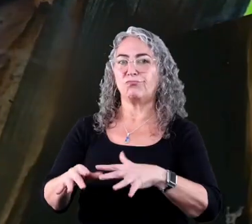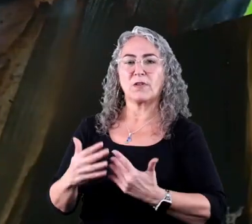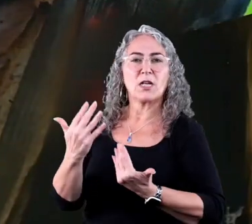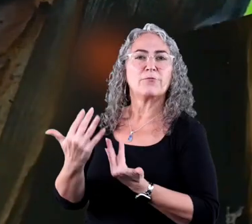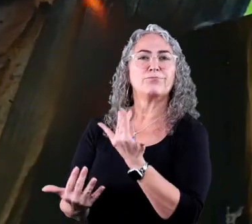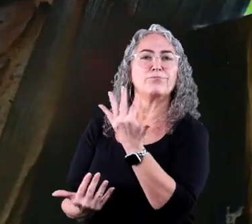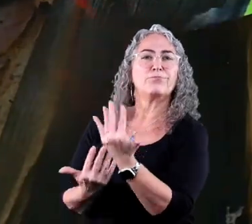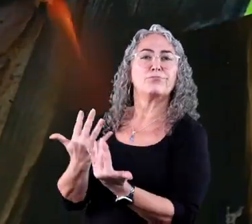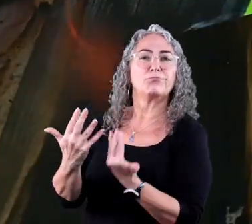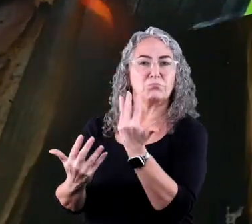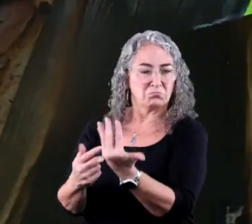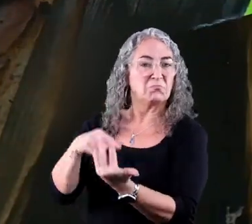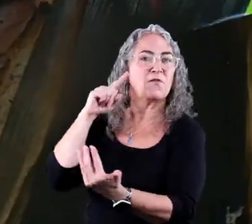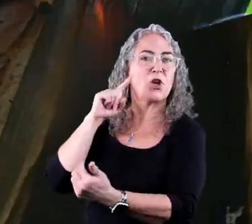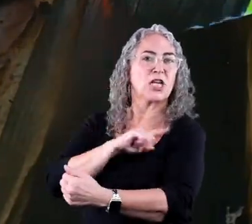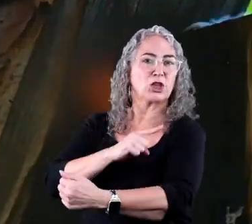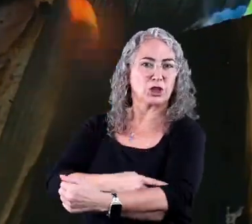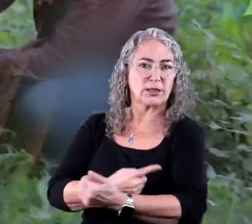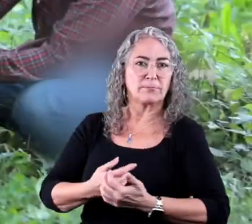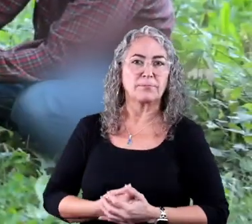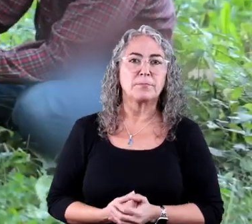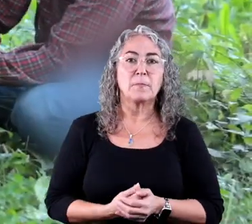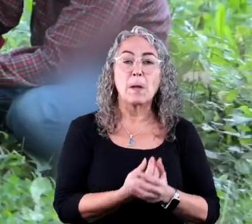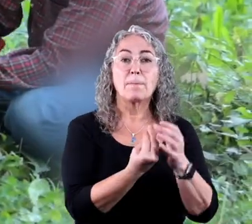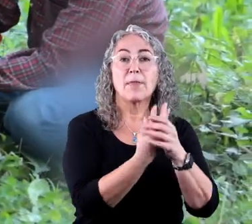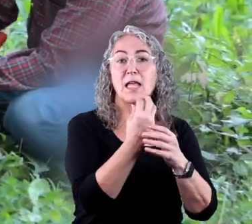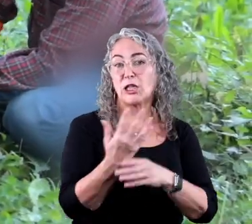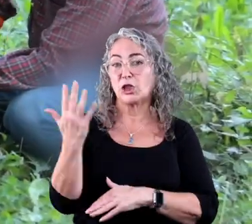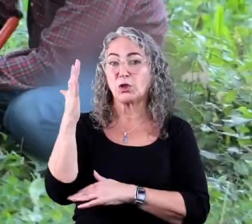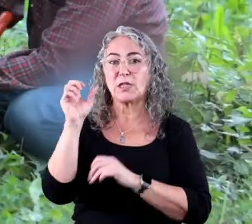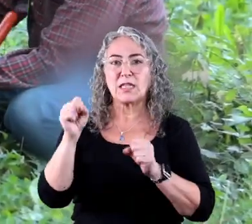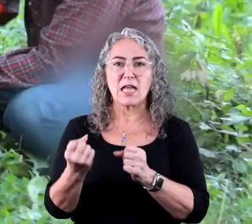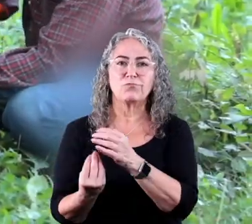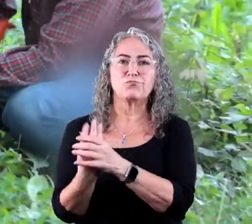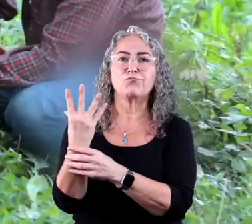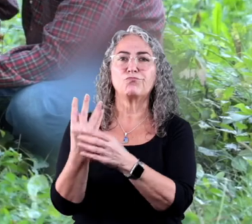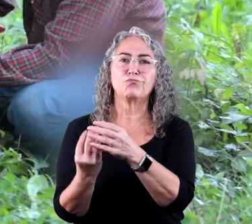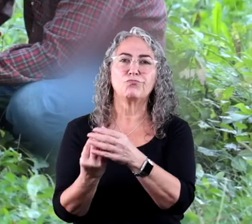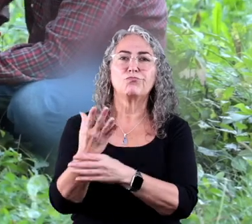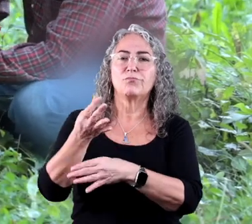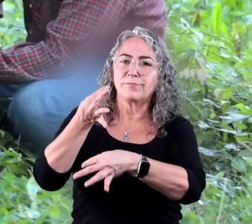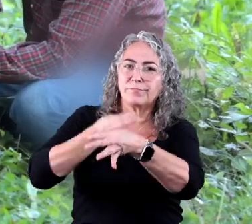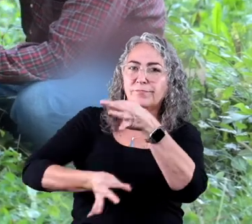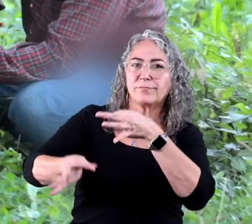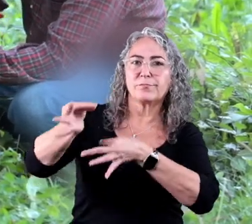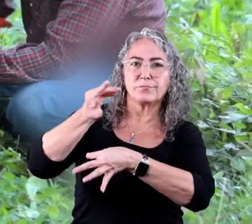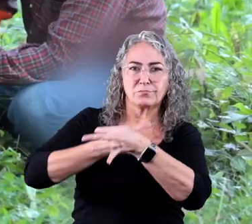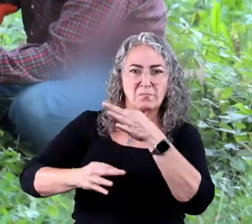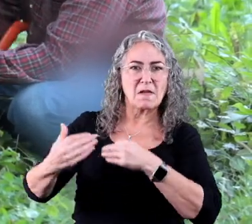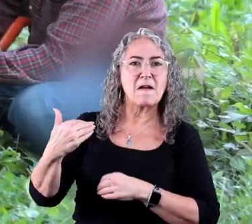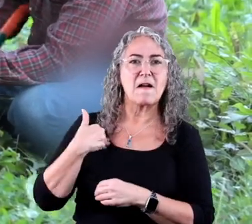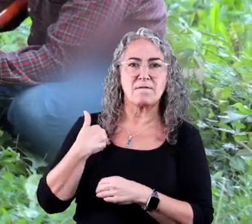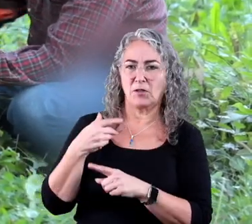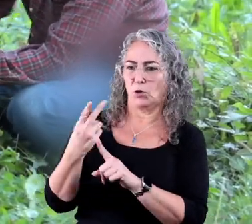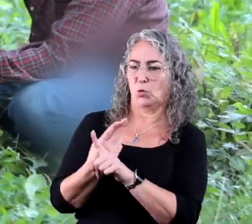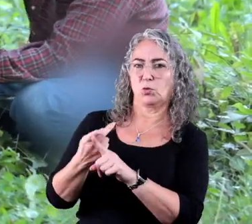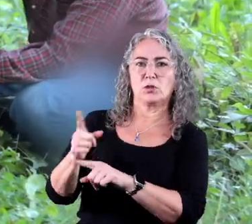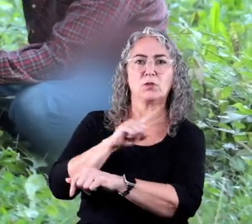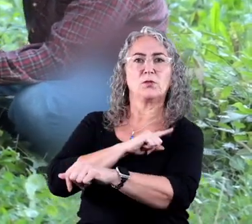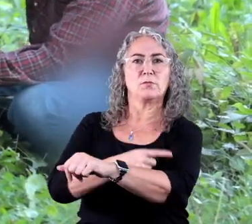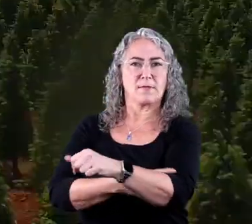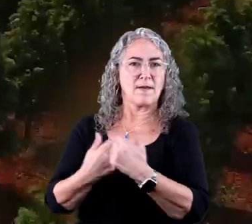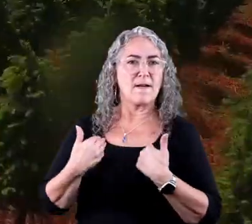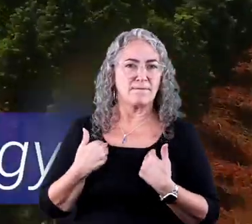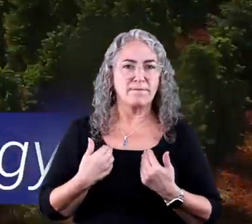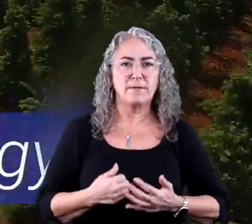can then be burned for energy. Because more plants and trees can be planted to replace those that have been used for energy,